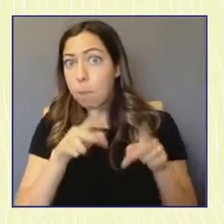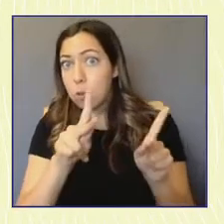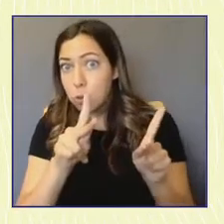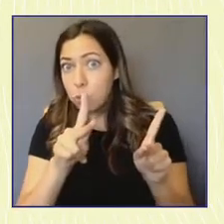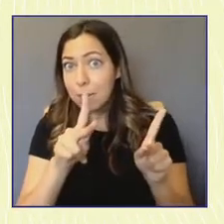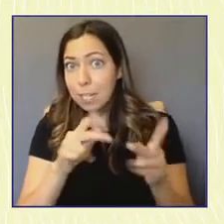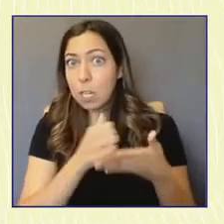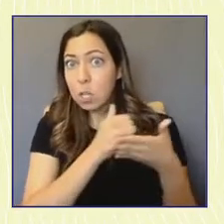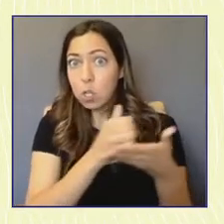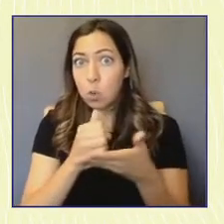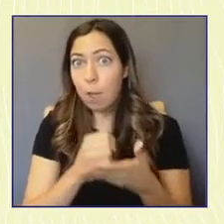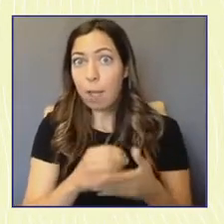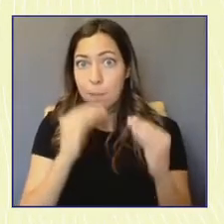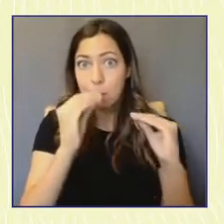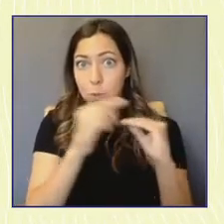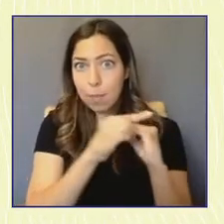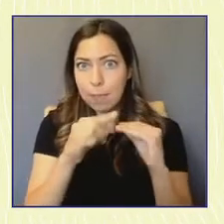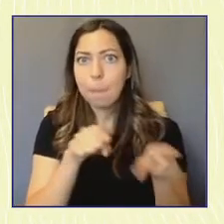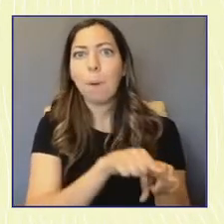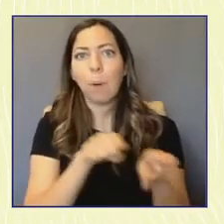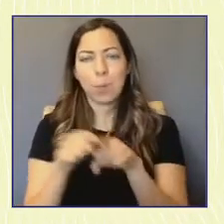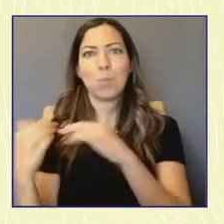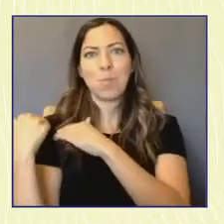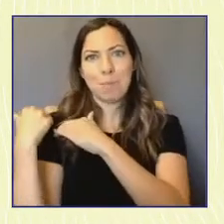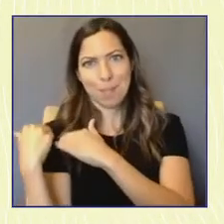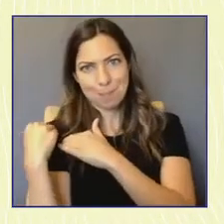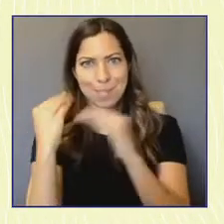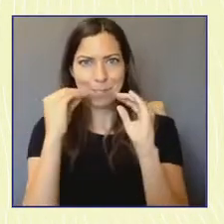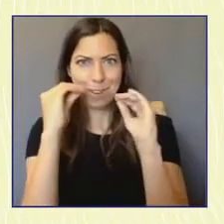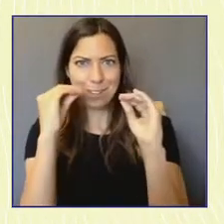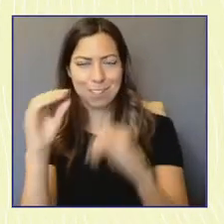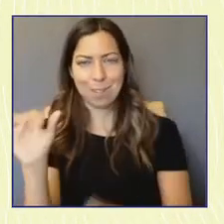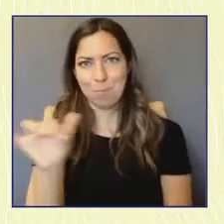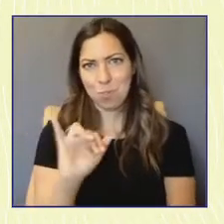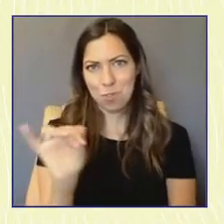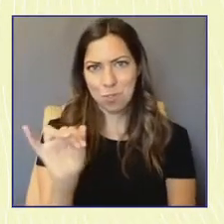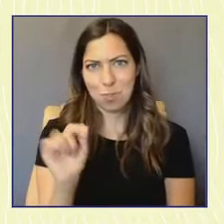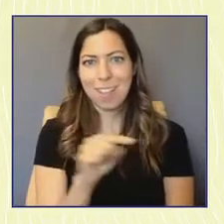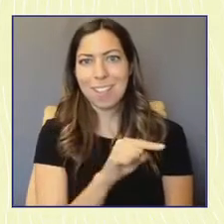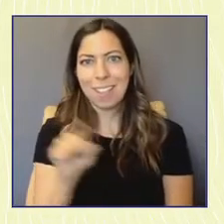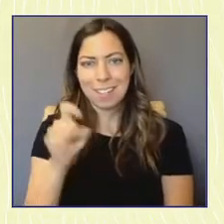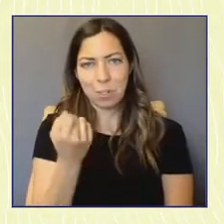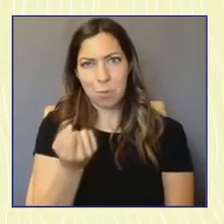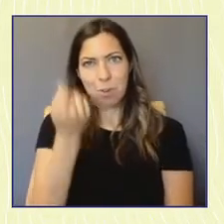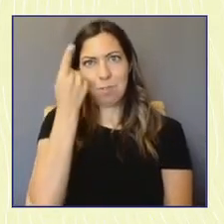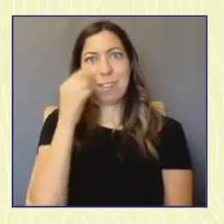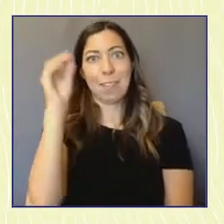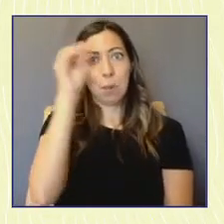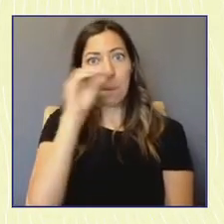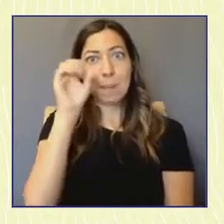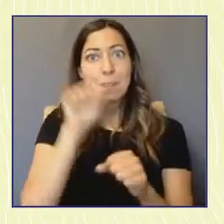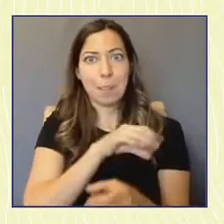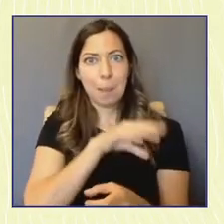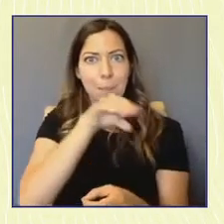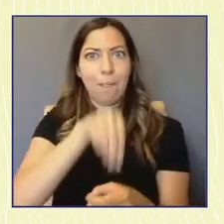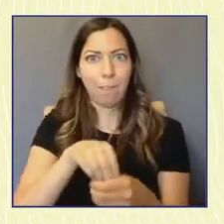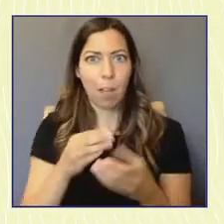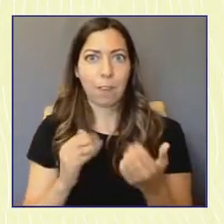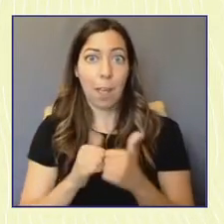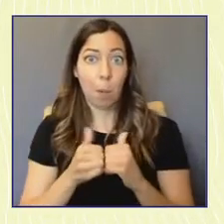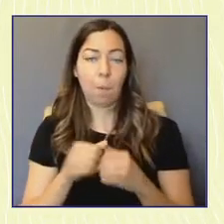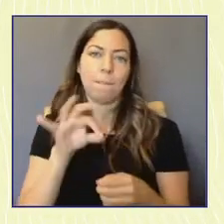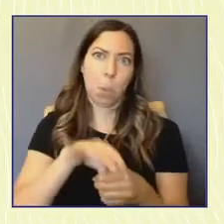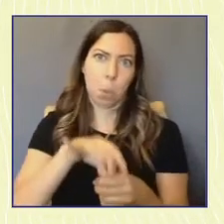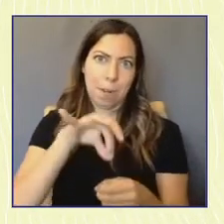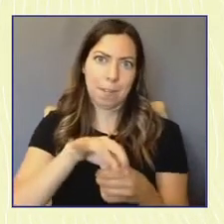help this next generation of Americans understand the importance of making their voice heard. I think a lot about the first time that I showed up to